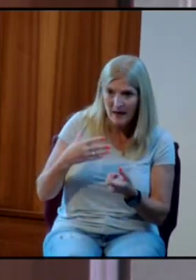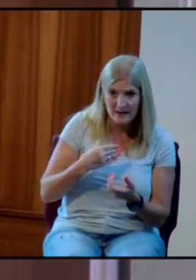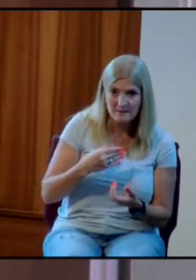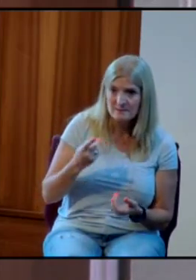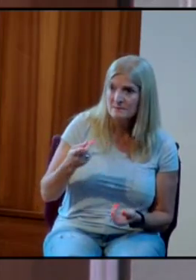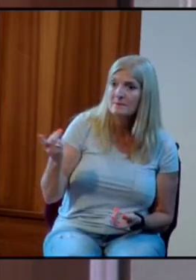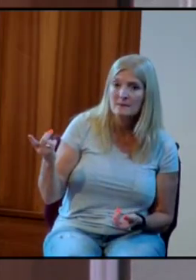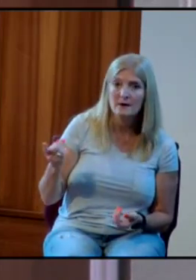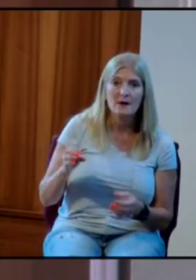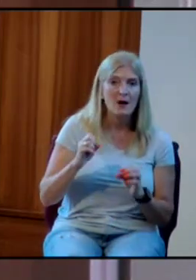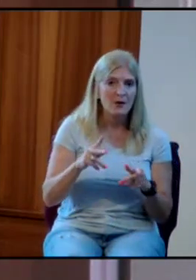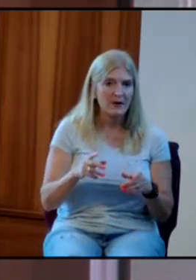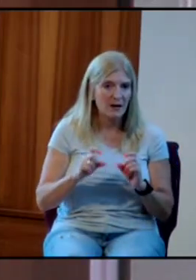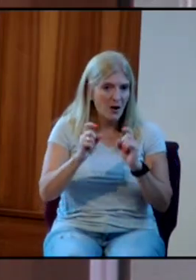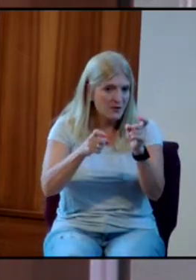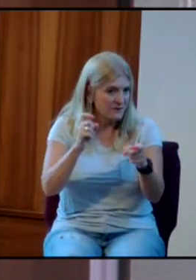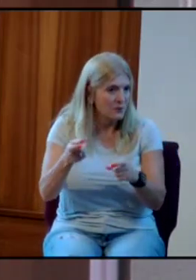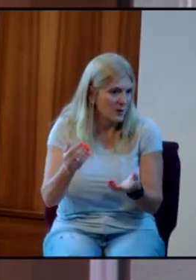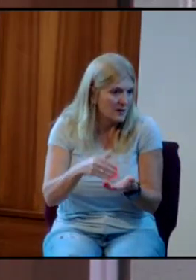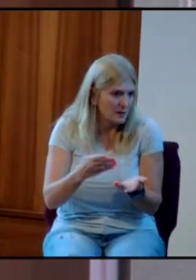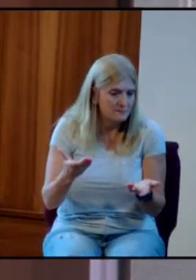All right, I'll do that bookmarker again.